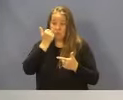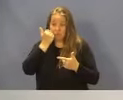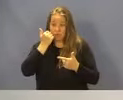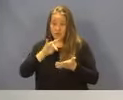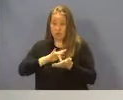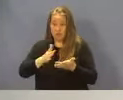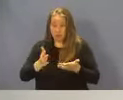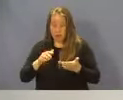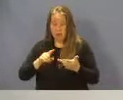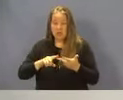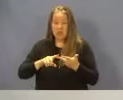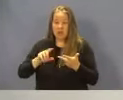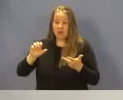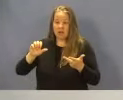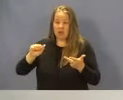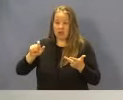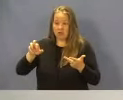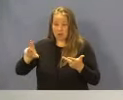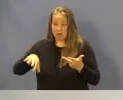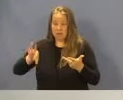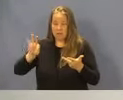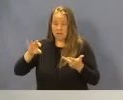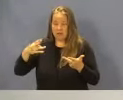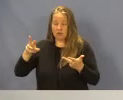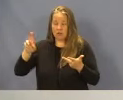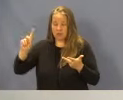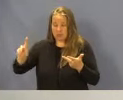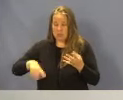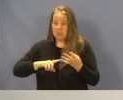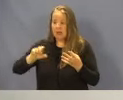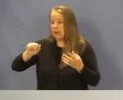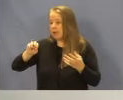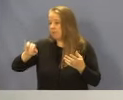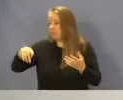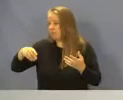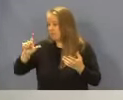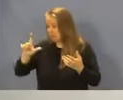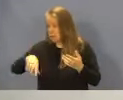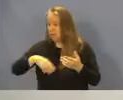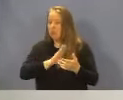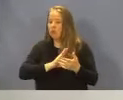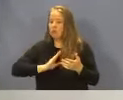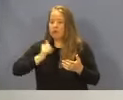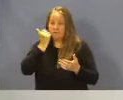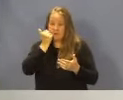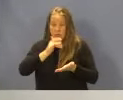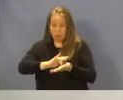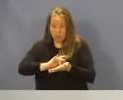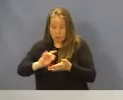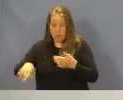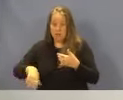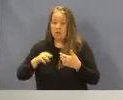Pharmacy. Baldera Algier, HFRD. Amy Patel at Board of Dentistry and Pharmacy.